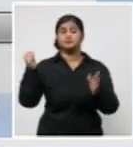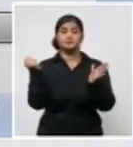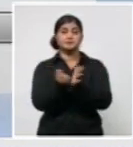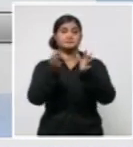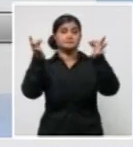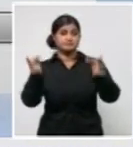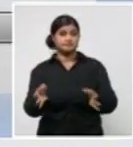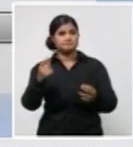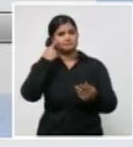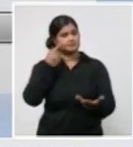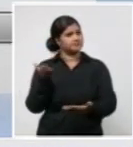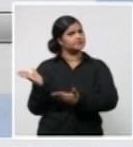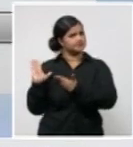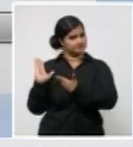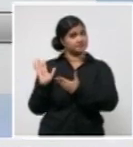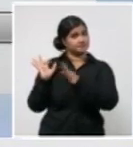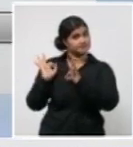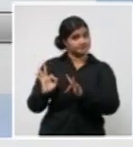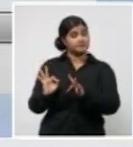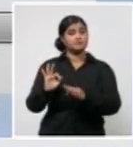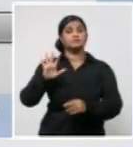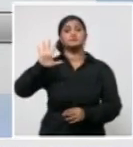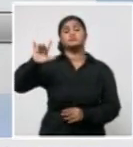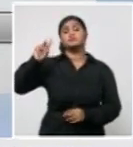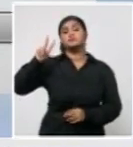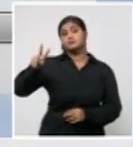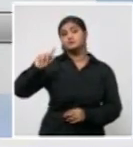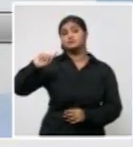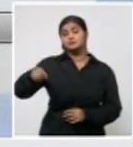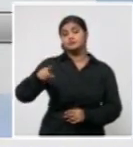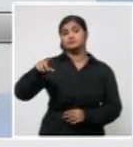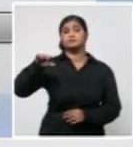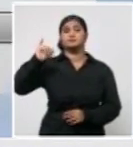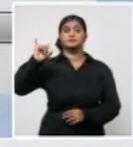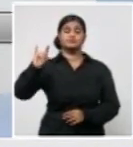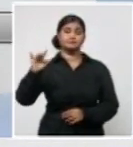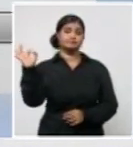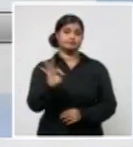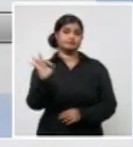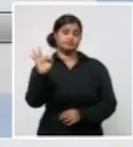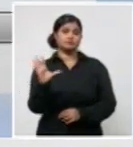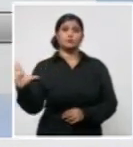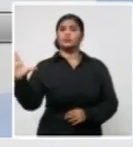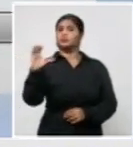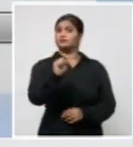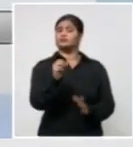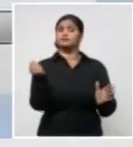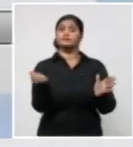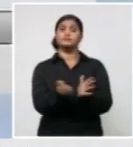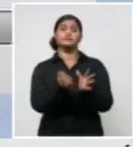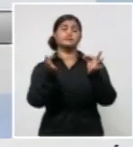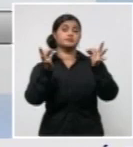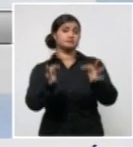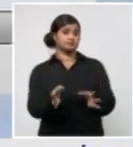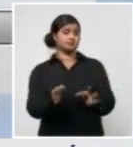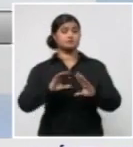diagnosed with COVID-19 in the region, taking the total number of confirmed cases to 6